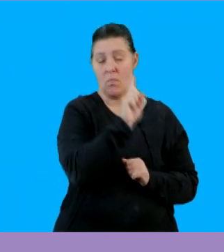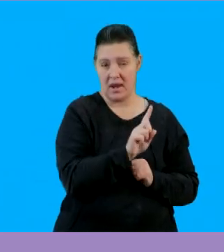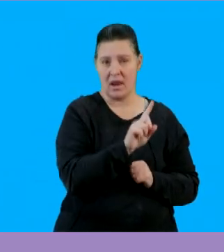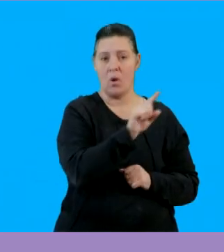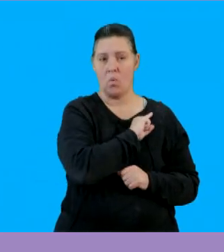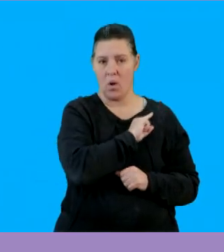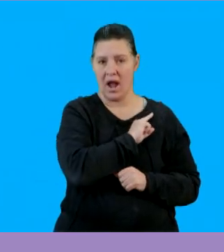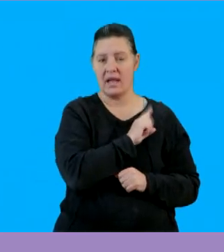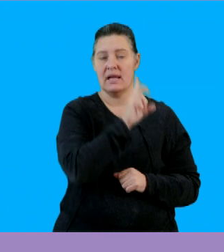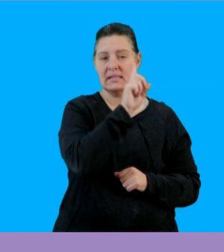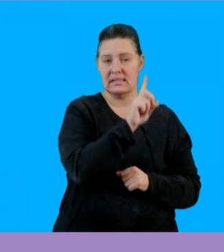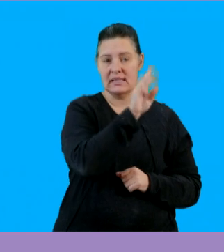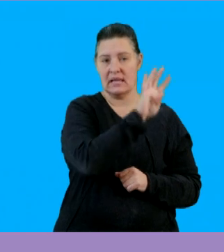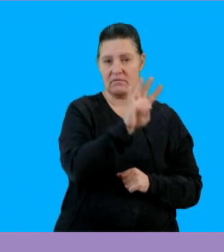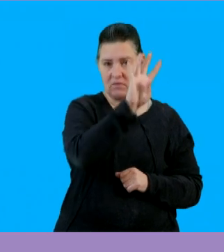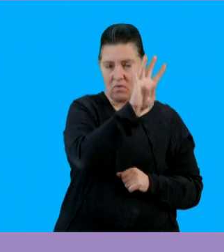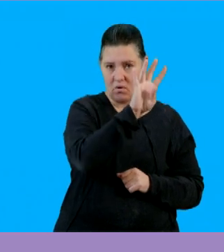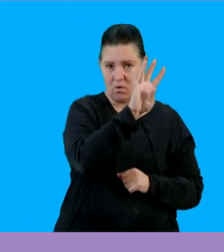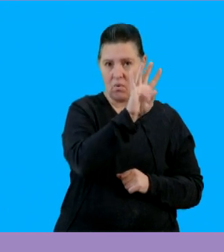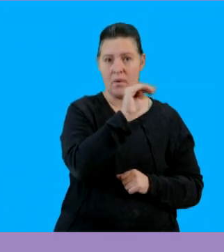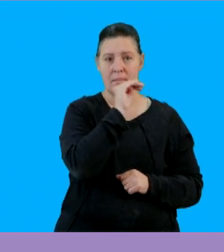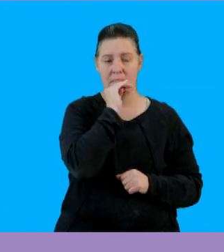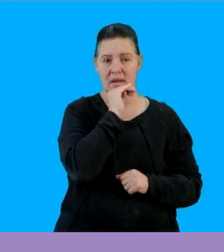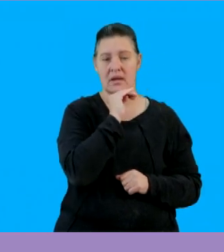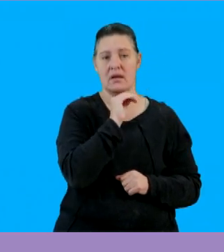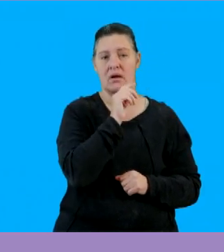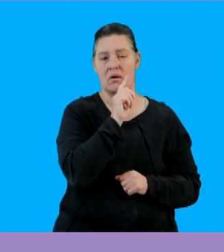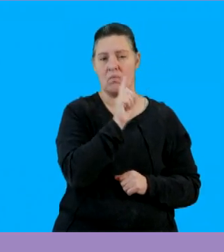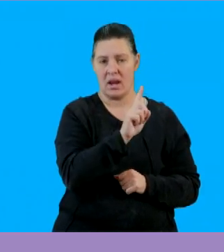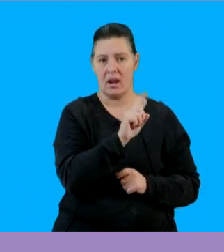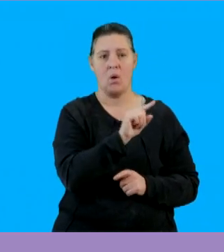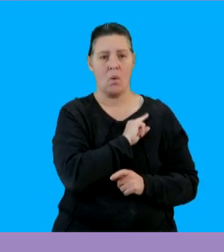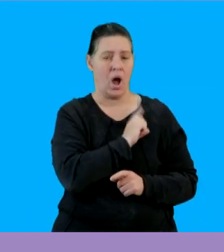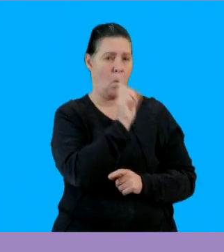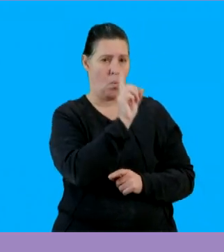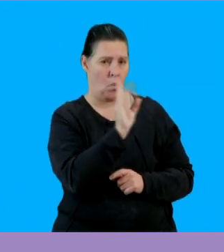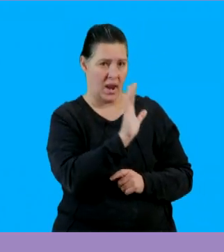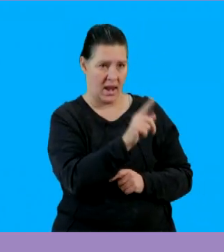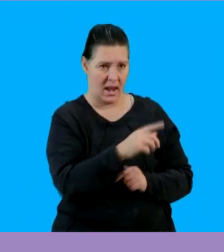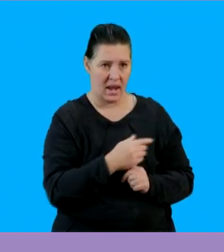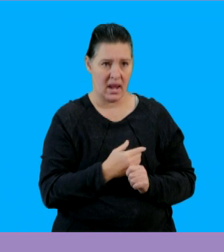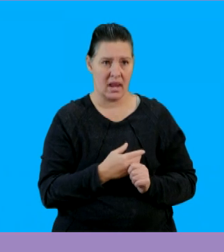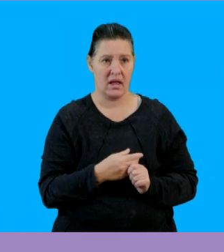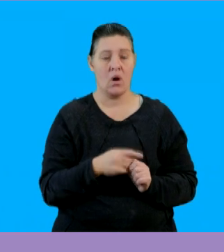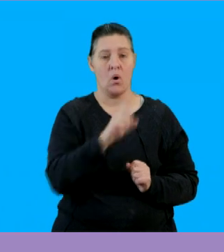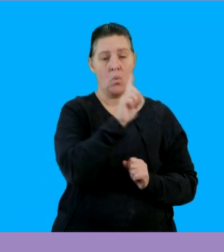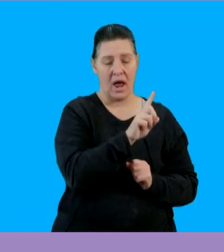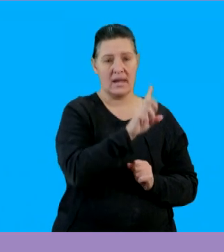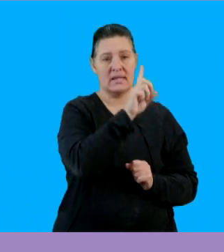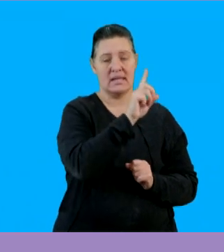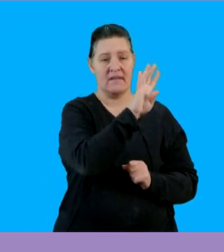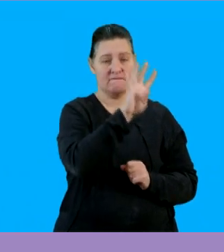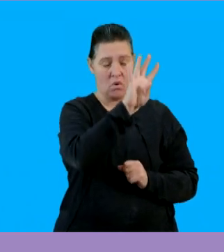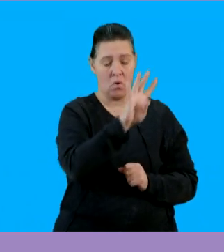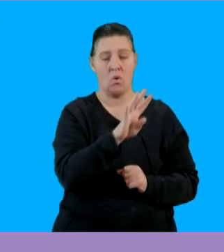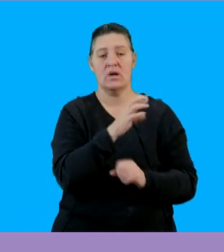1 because we know that that d exponent 4 is 1 d exponent 4 because there's only one of it so 1